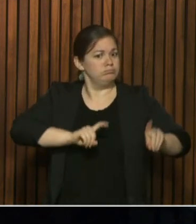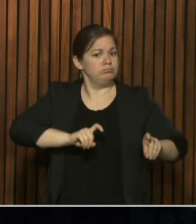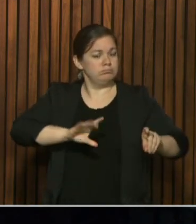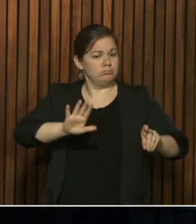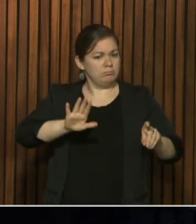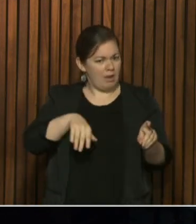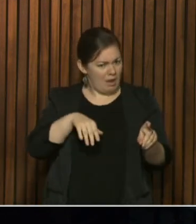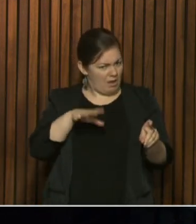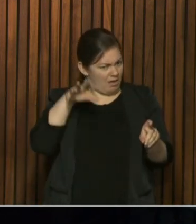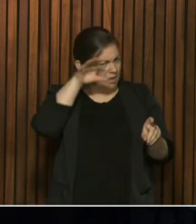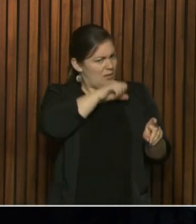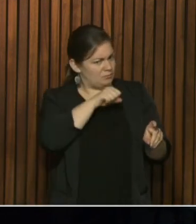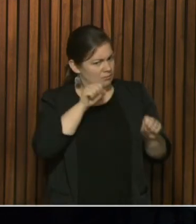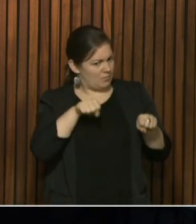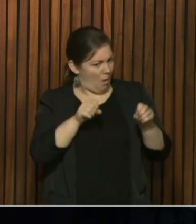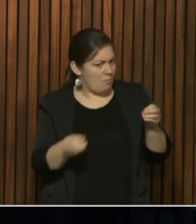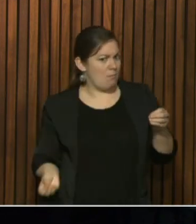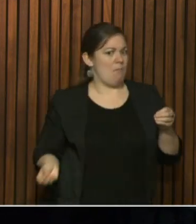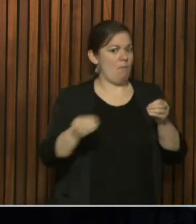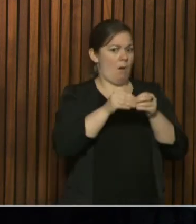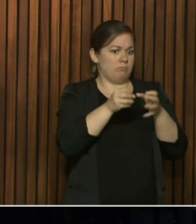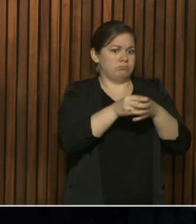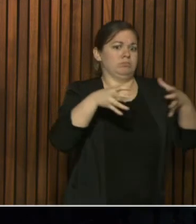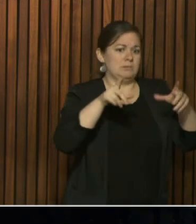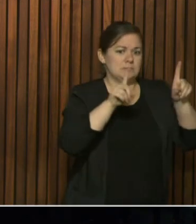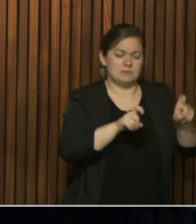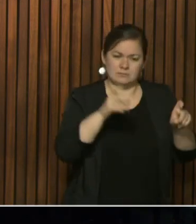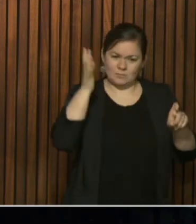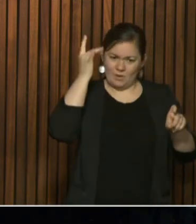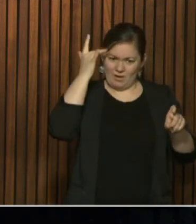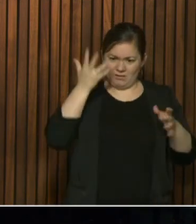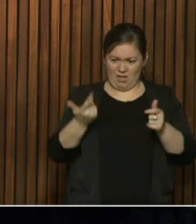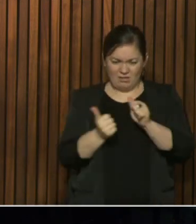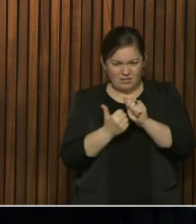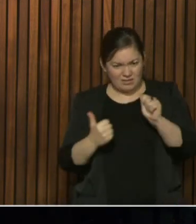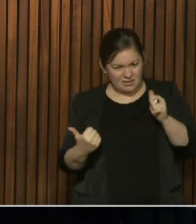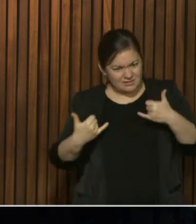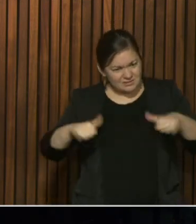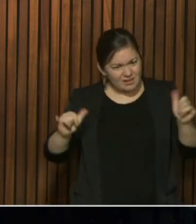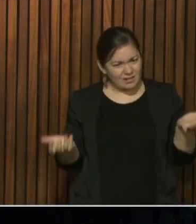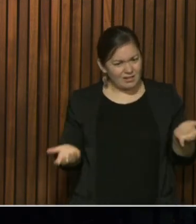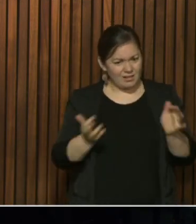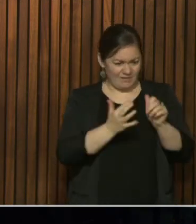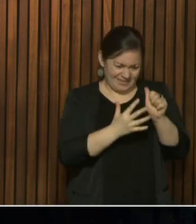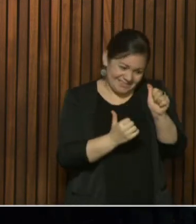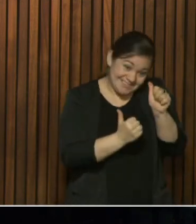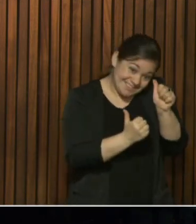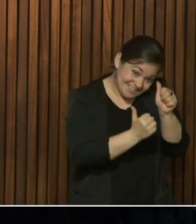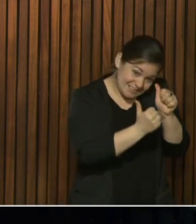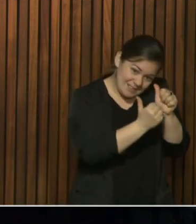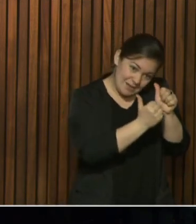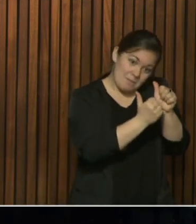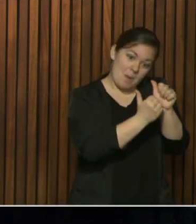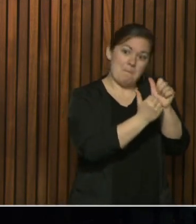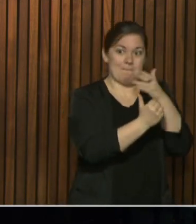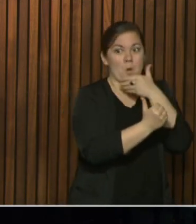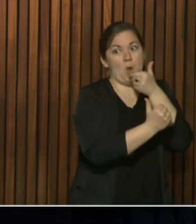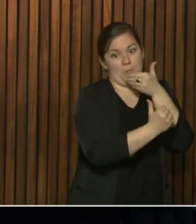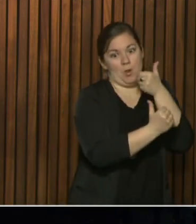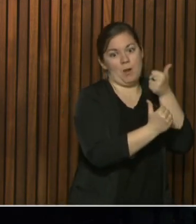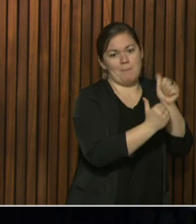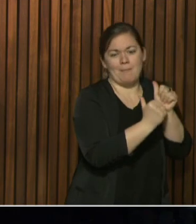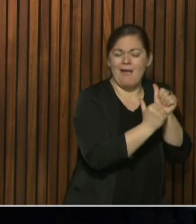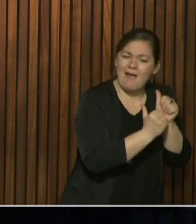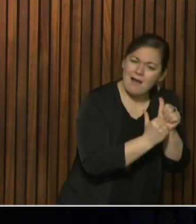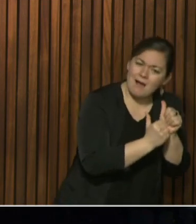we've been able to eliminate most of that backlog. So my question is, how come we don't have as